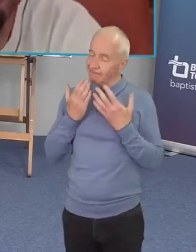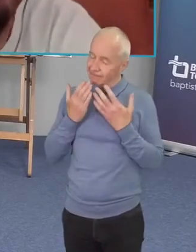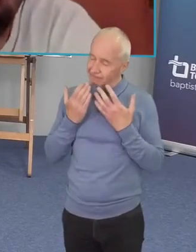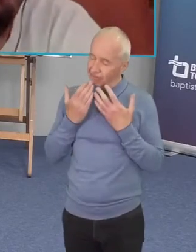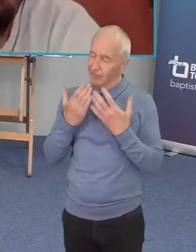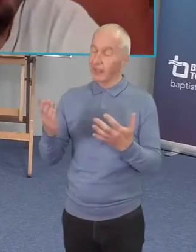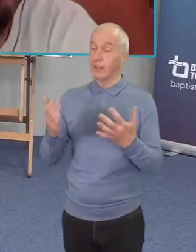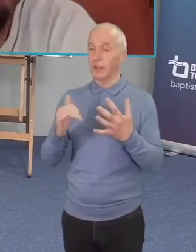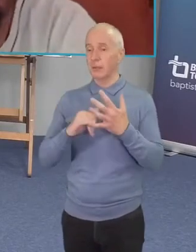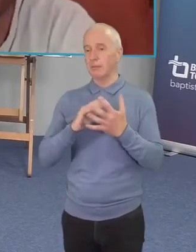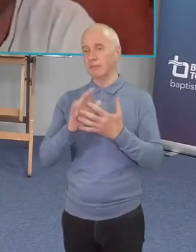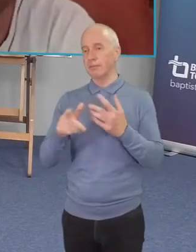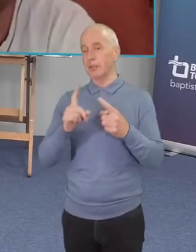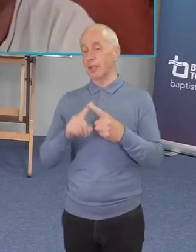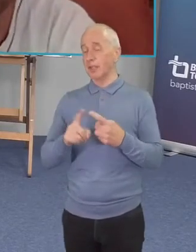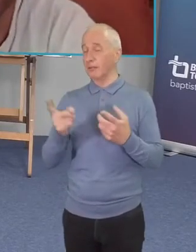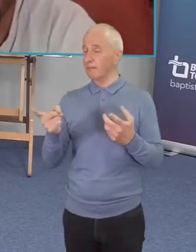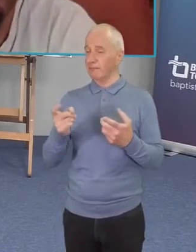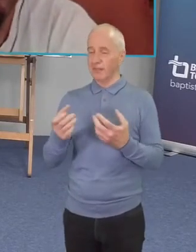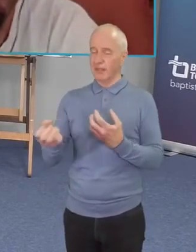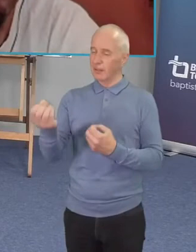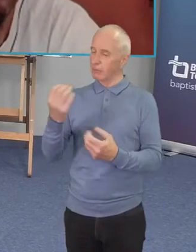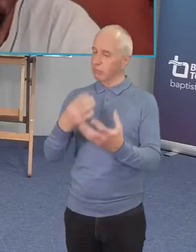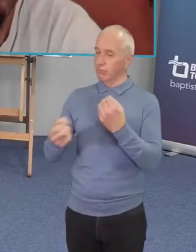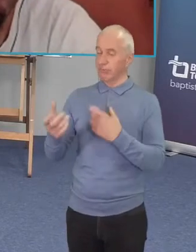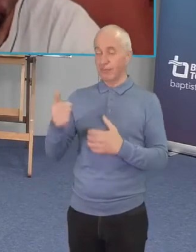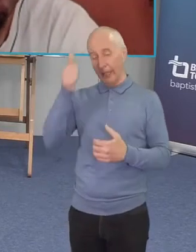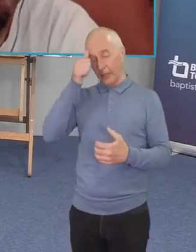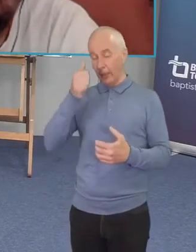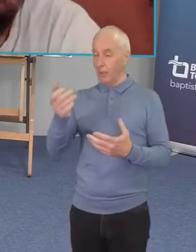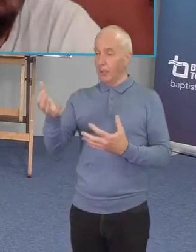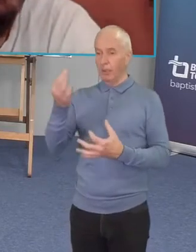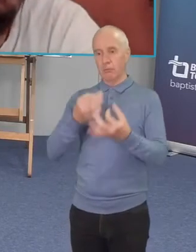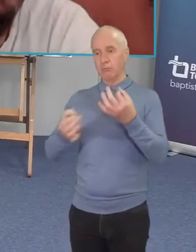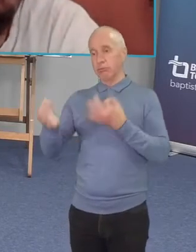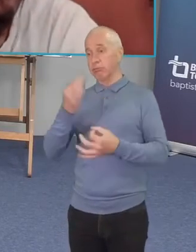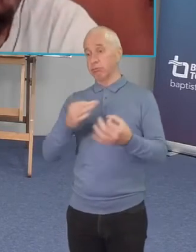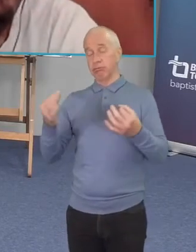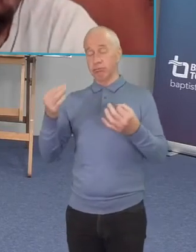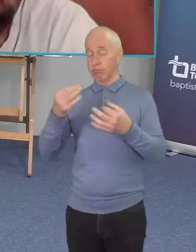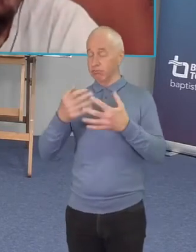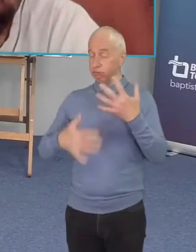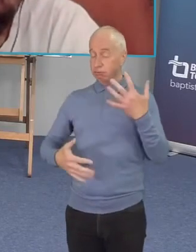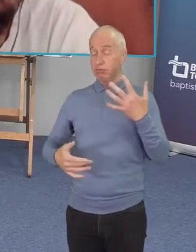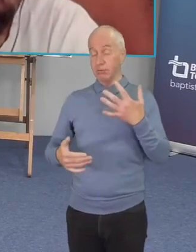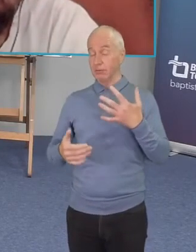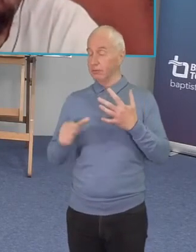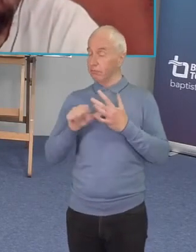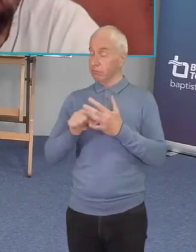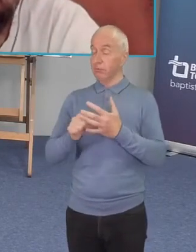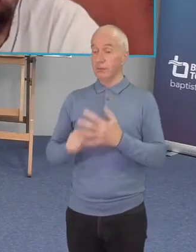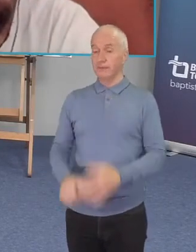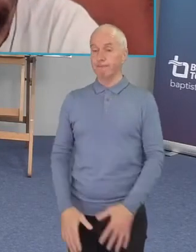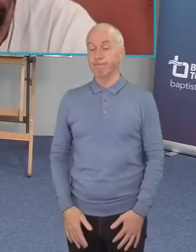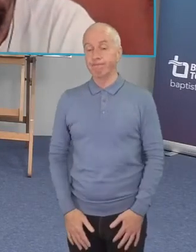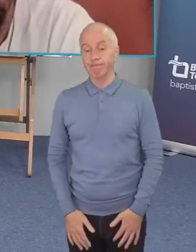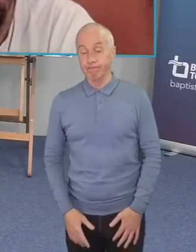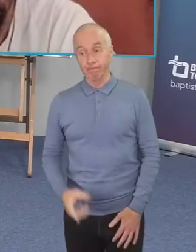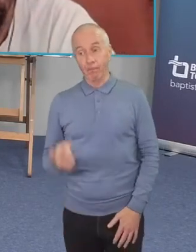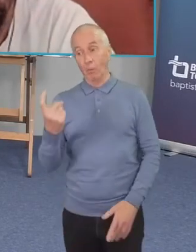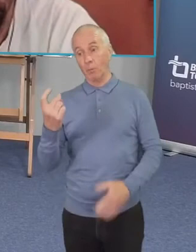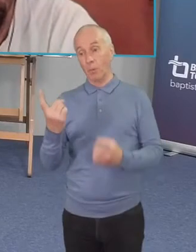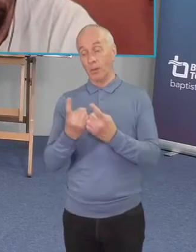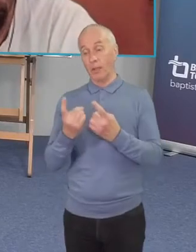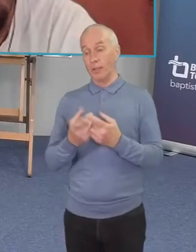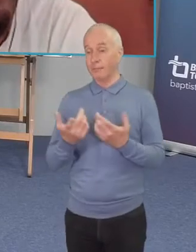for sharing all that with these we we have thrown some tricky questions at you there i just wonder the last thing is could you tell us how we can pray for